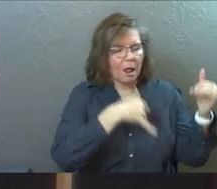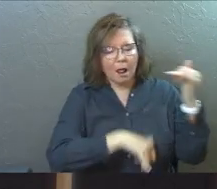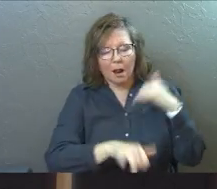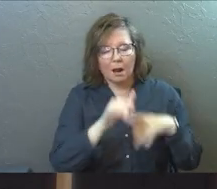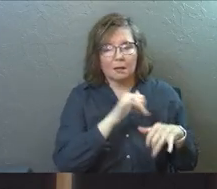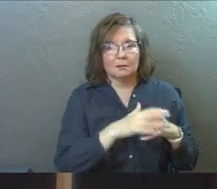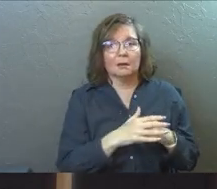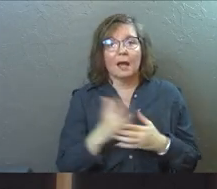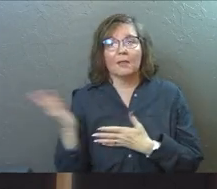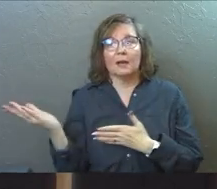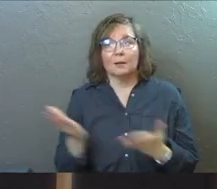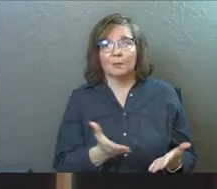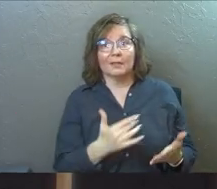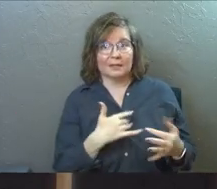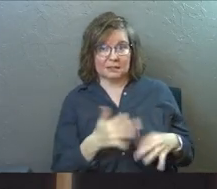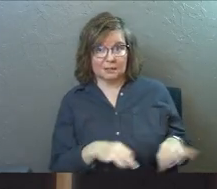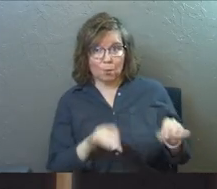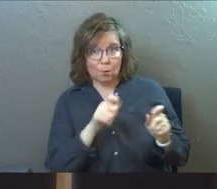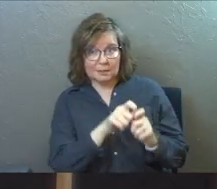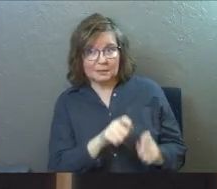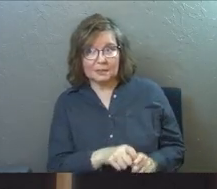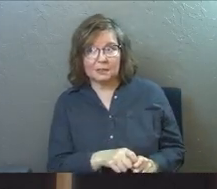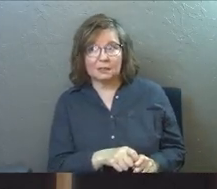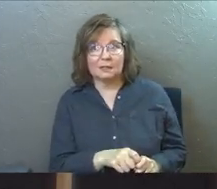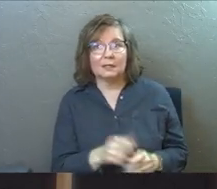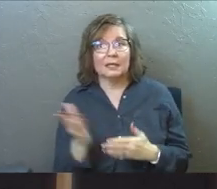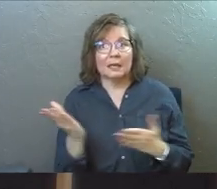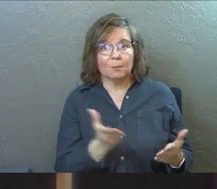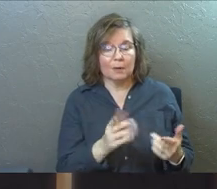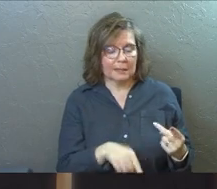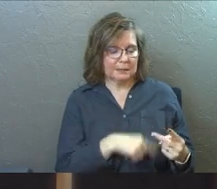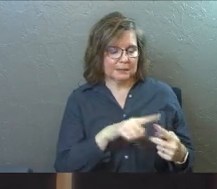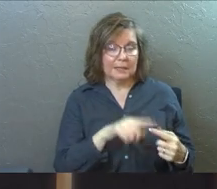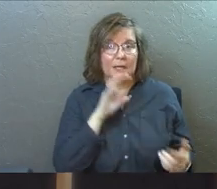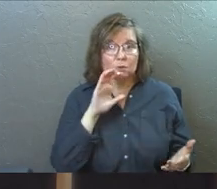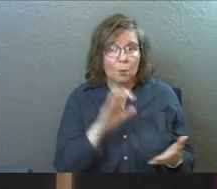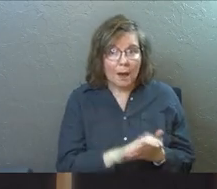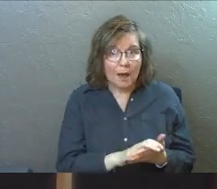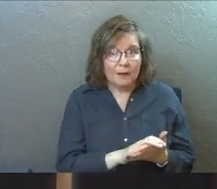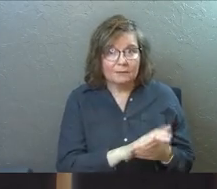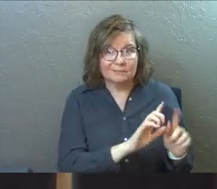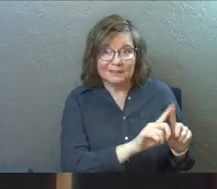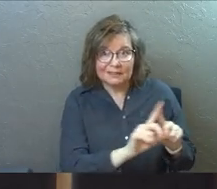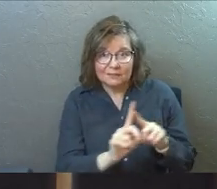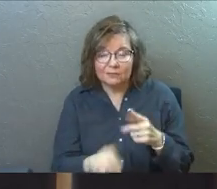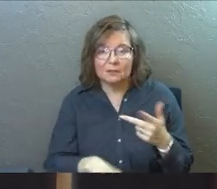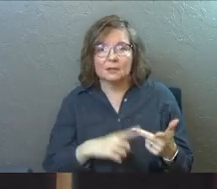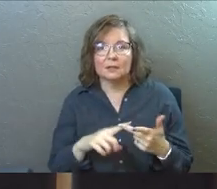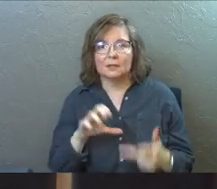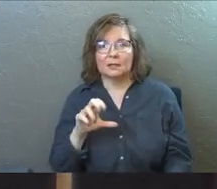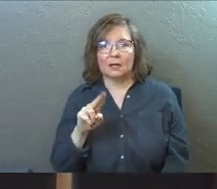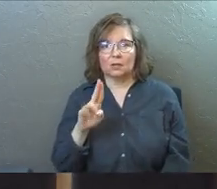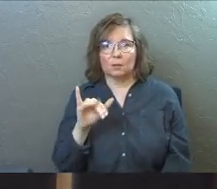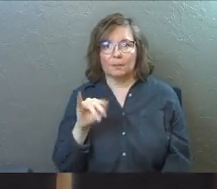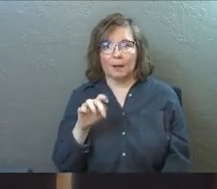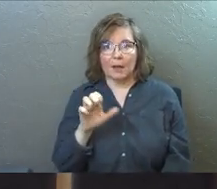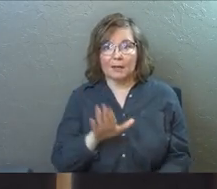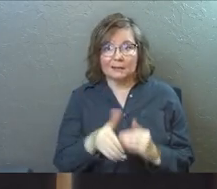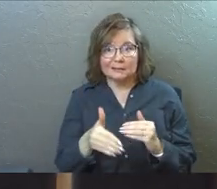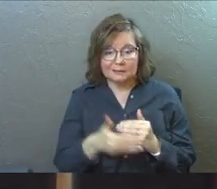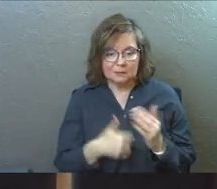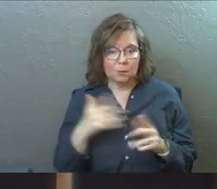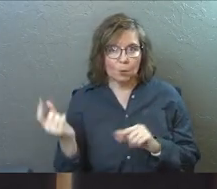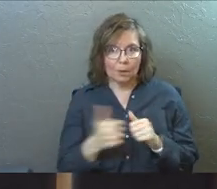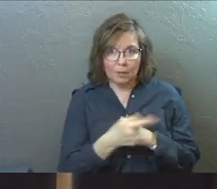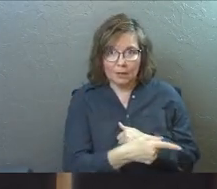party, he brings in, and this is an important detail, his wives and his concubines. If you know anything about that kind of ancient